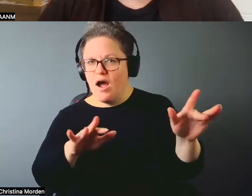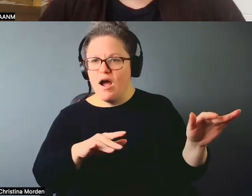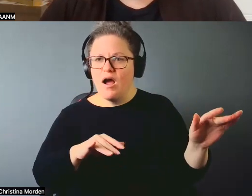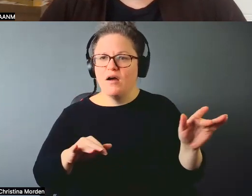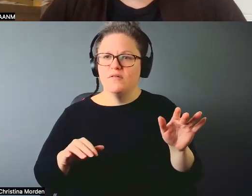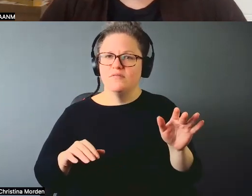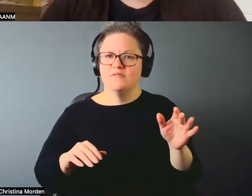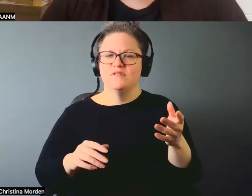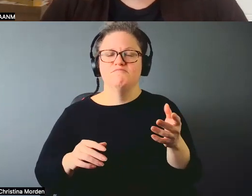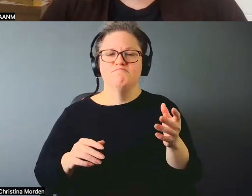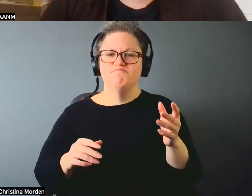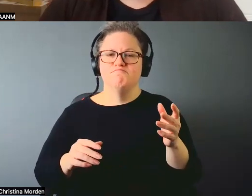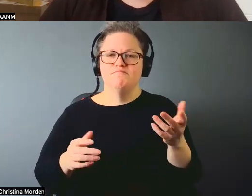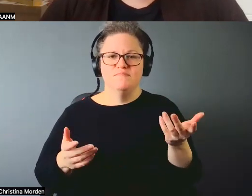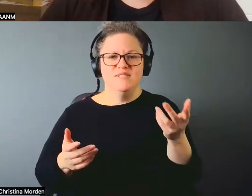they knew I'd want to be.